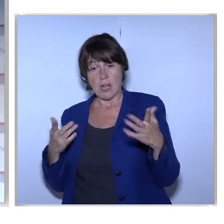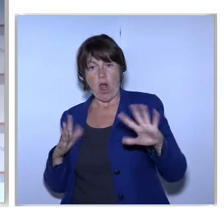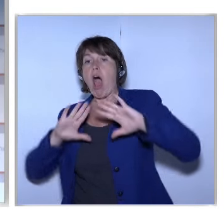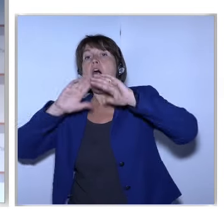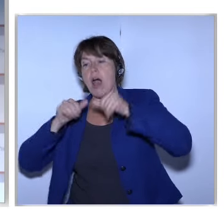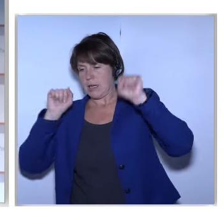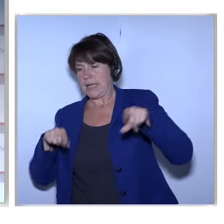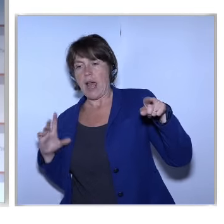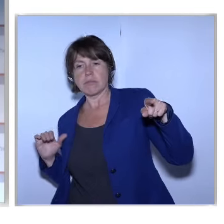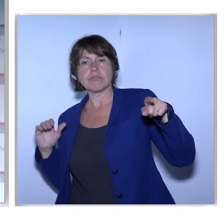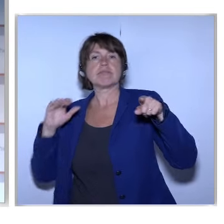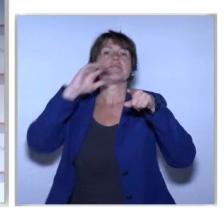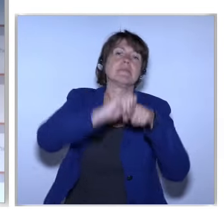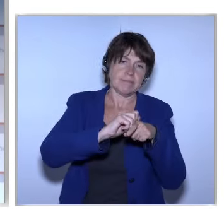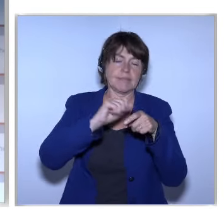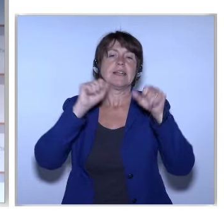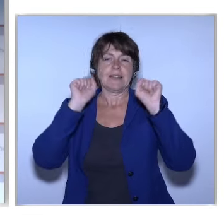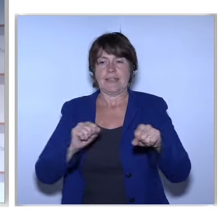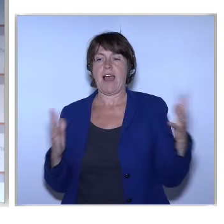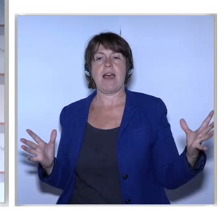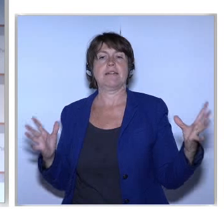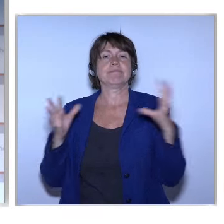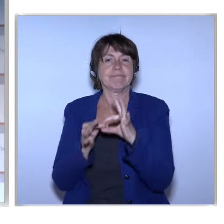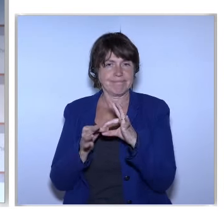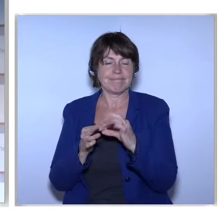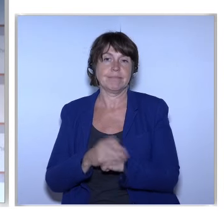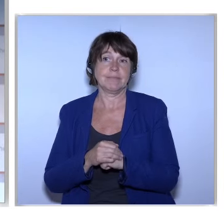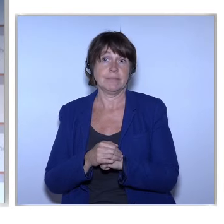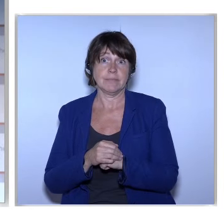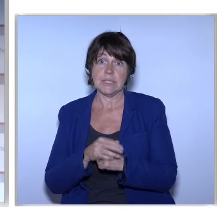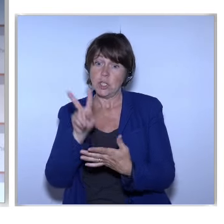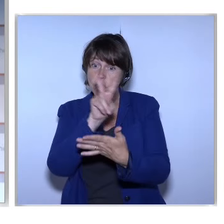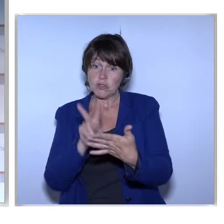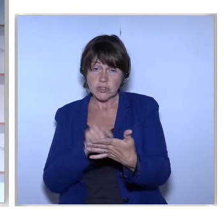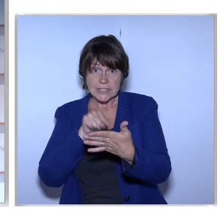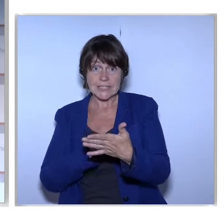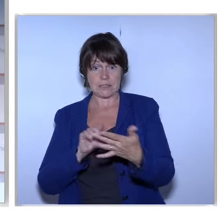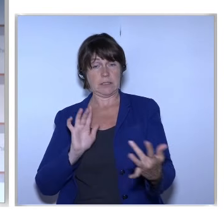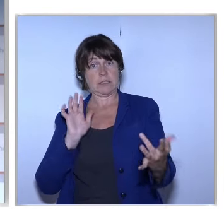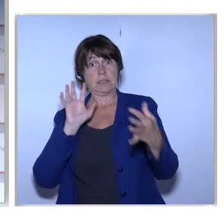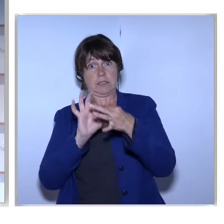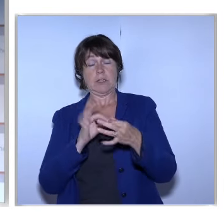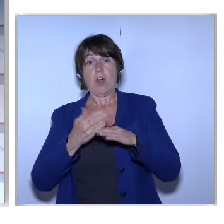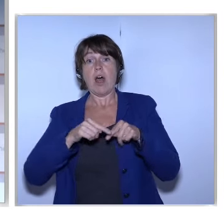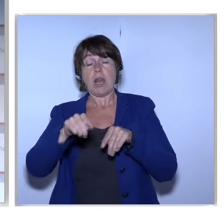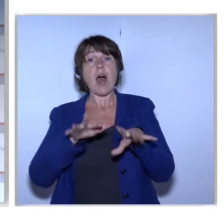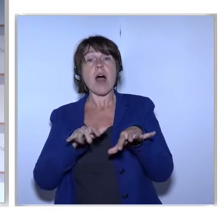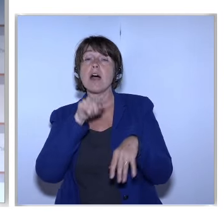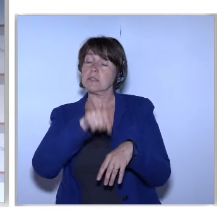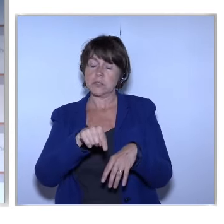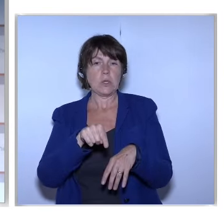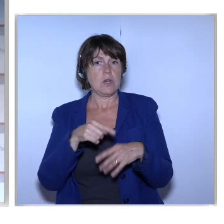Bring Those Worlds Together For Instance About How Reading Online Demands A Greater Ability To Evaluate